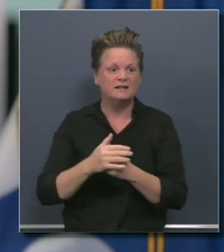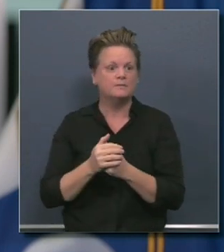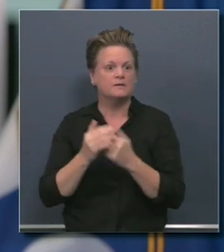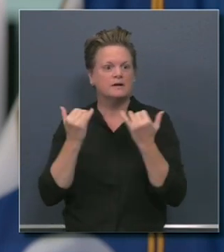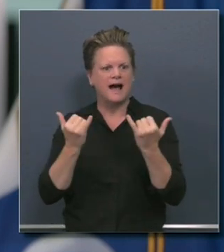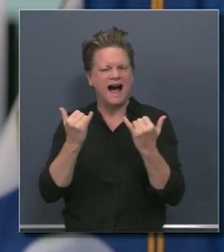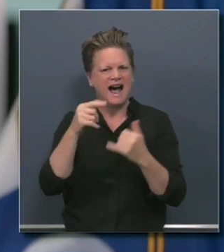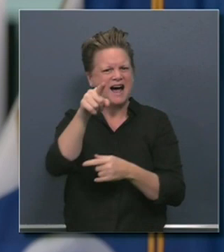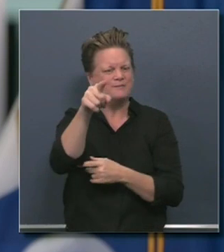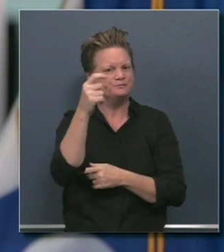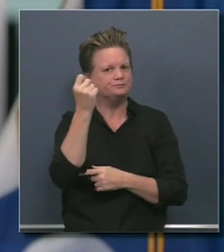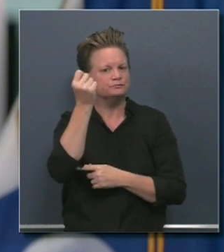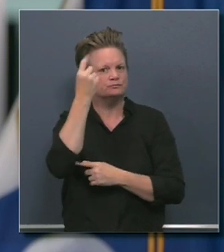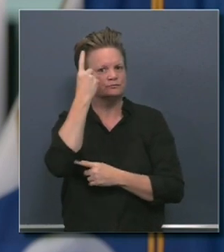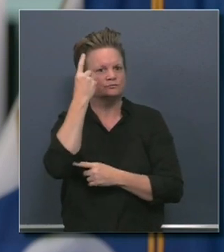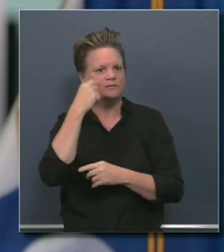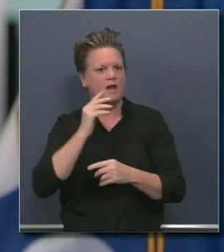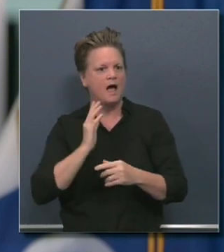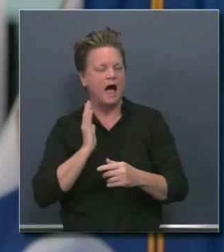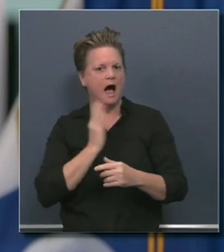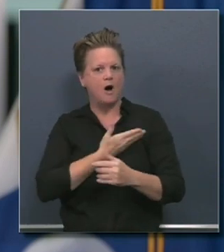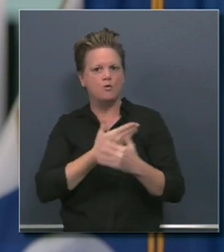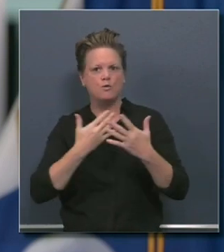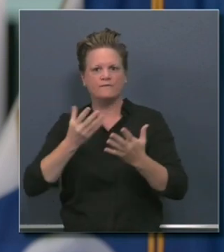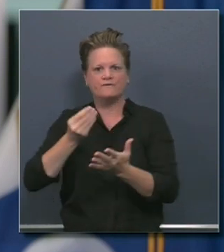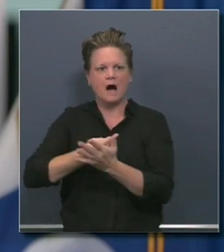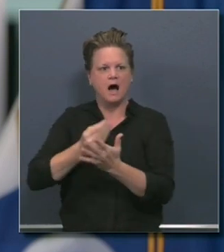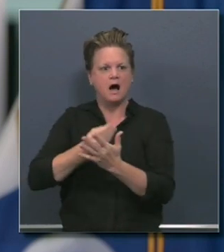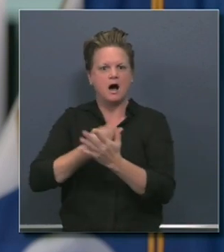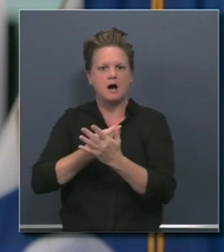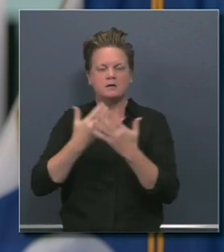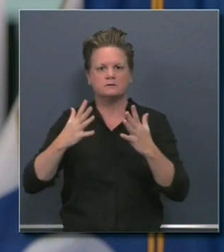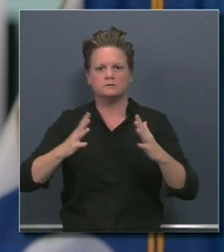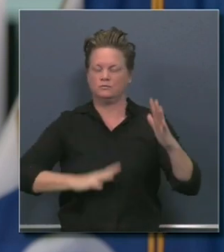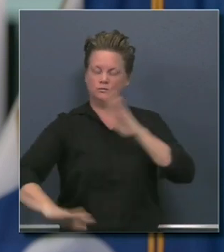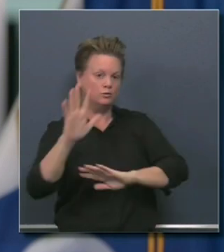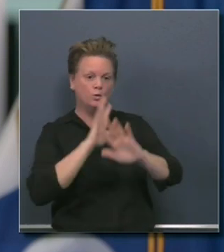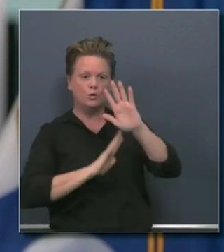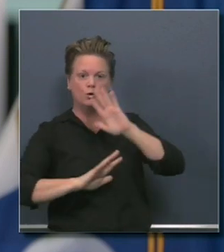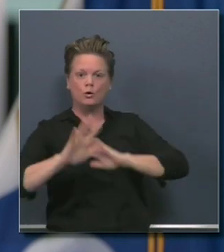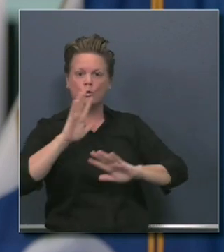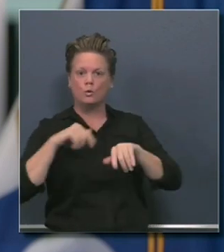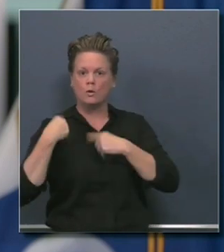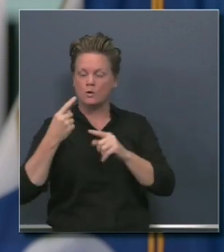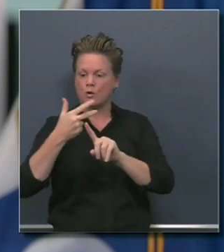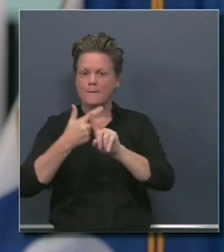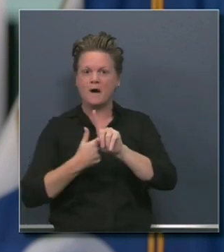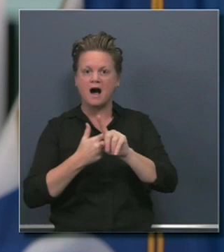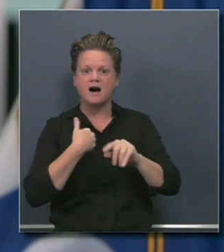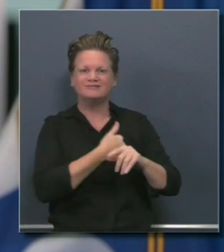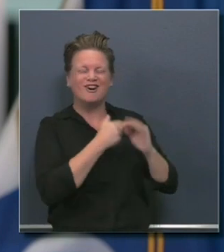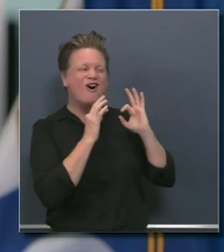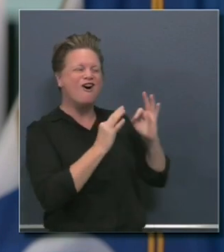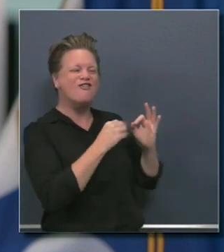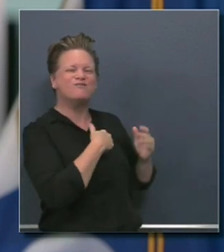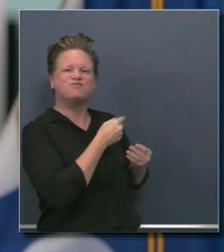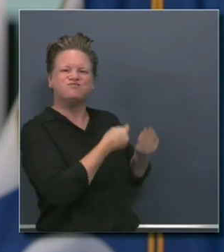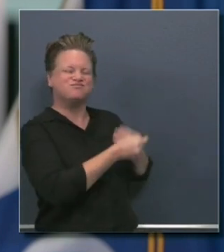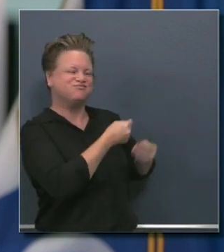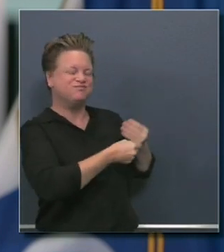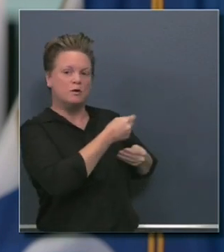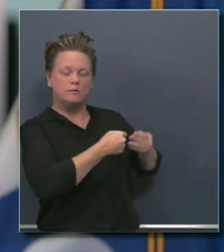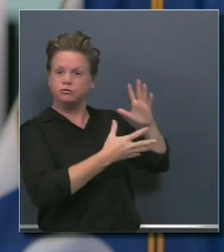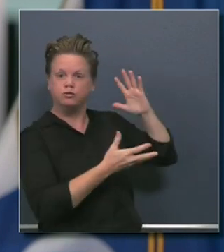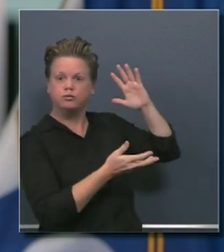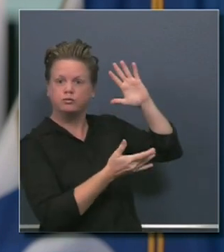in just a short period of time, 90 or so days in this state. Unemployment numbers that,